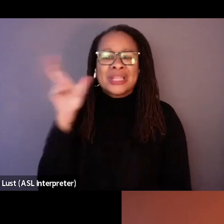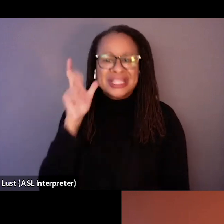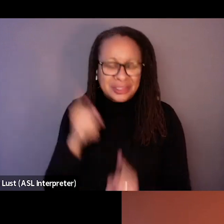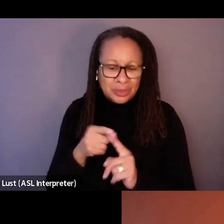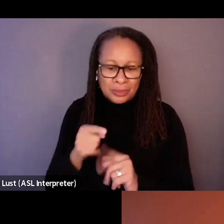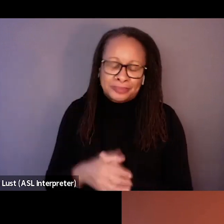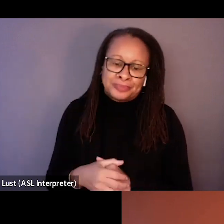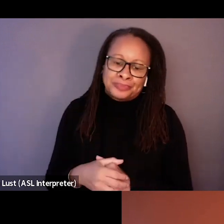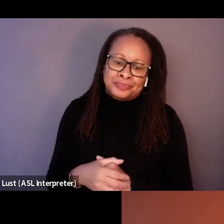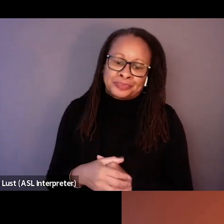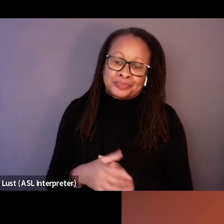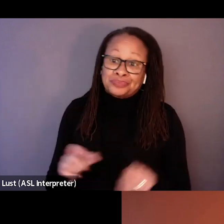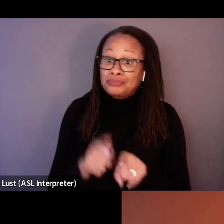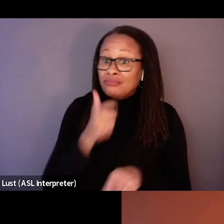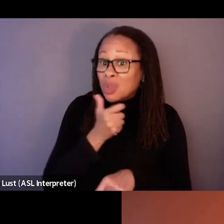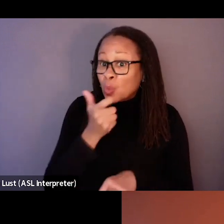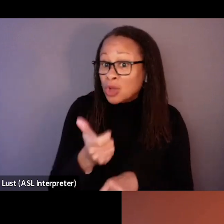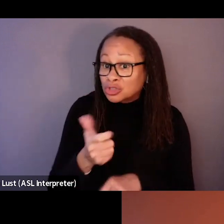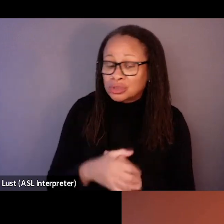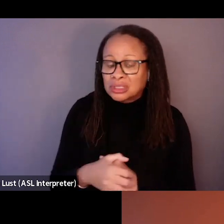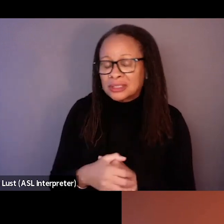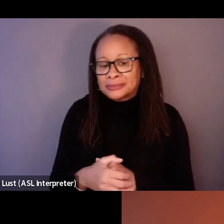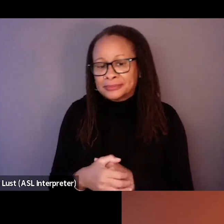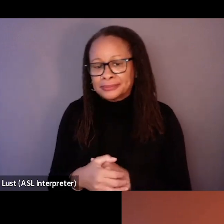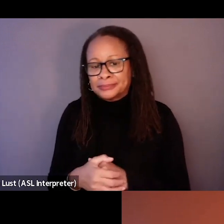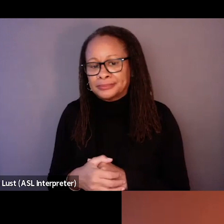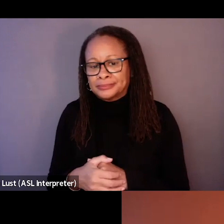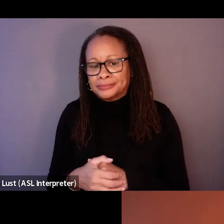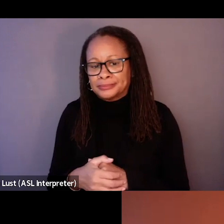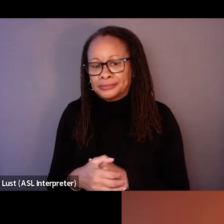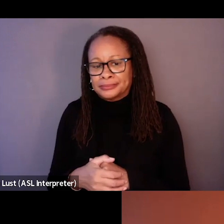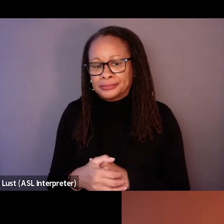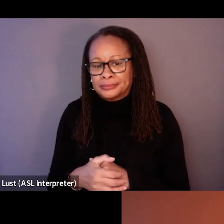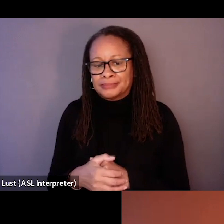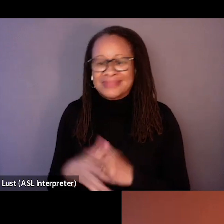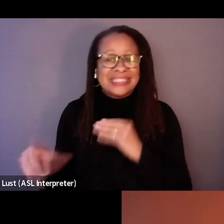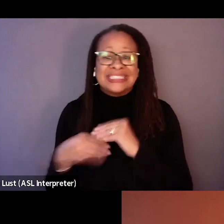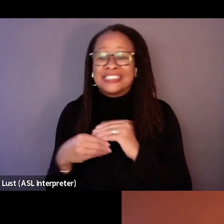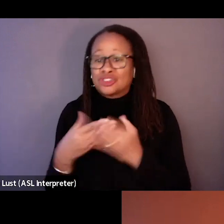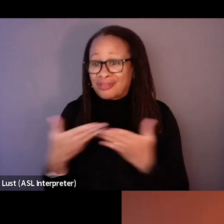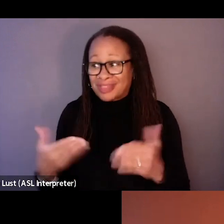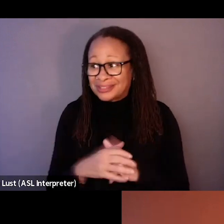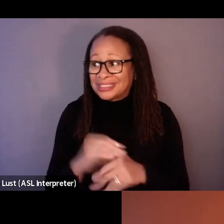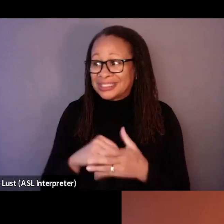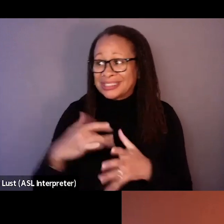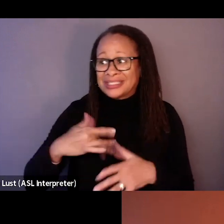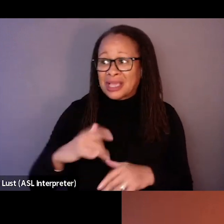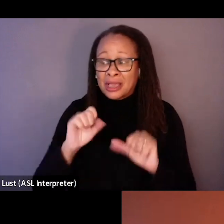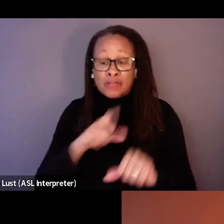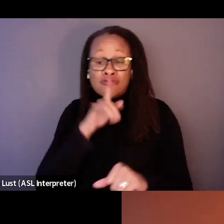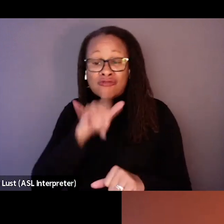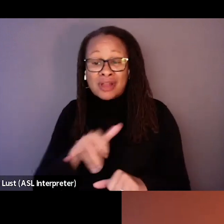watching it is like, and watching it is like, uh, an extra thing in that sense. You could really